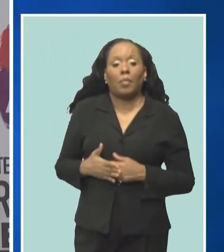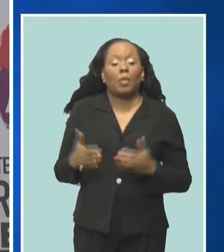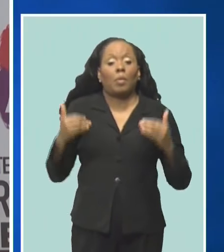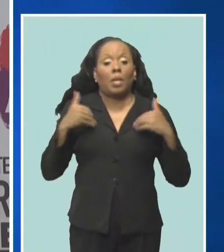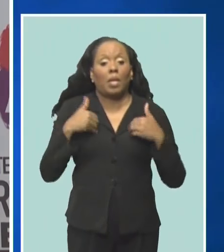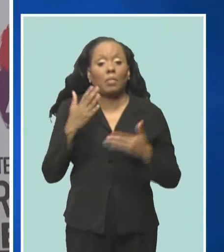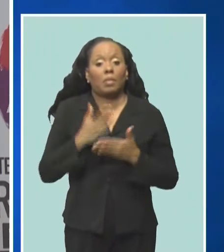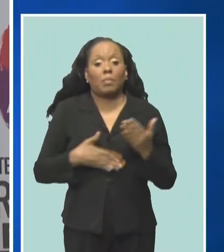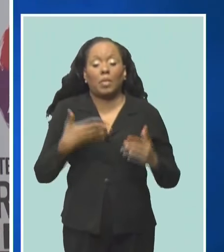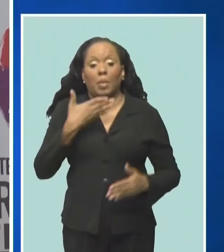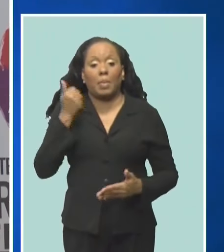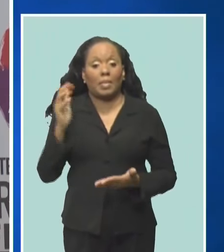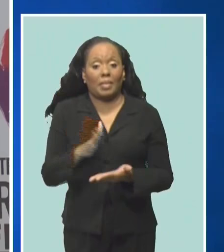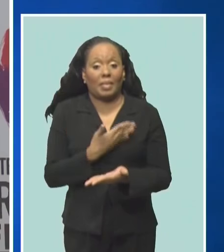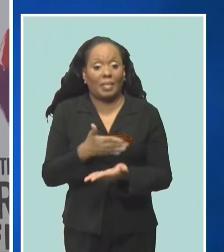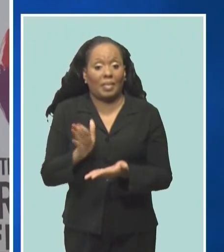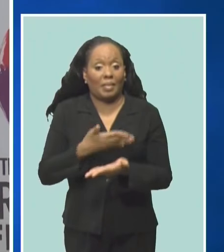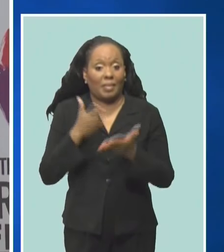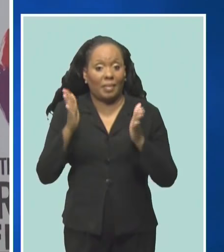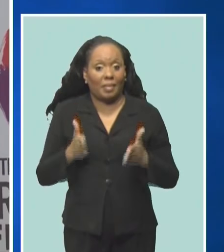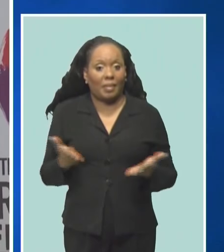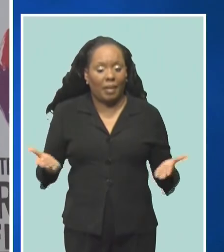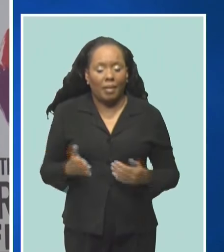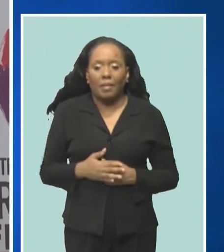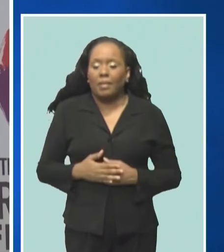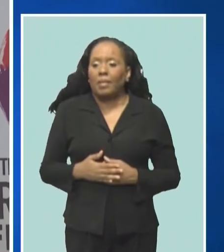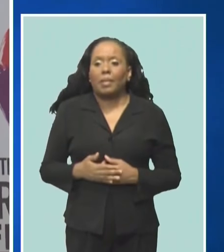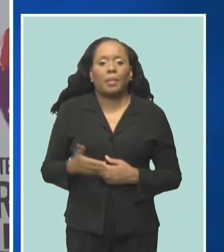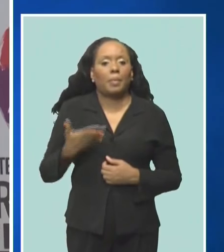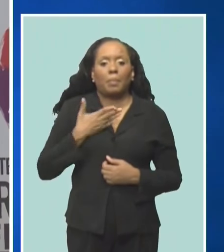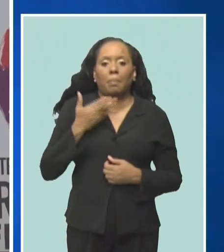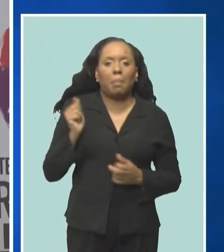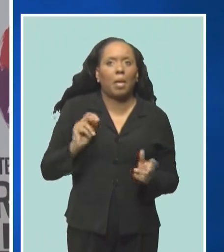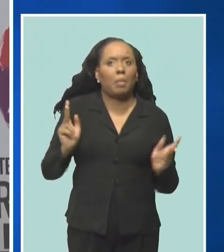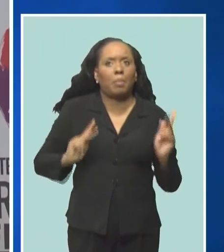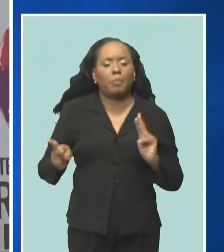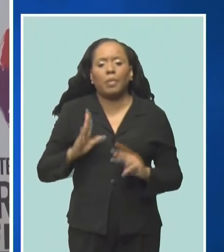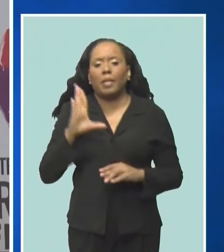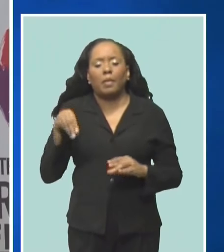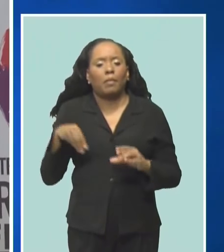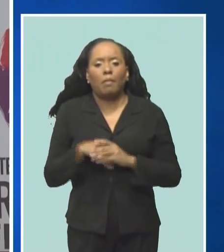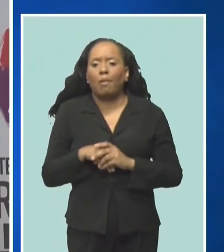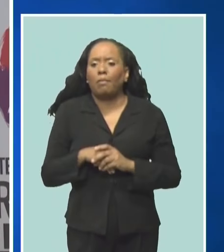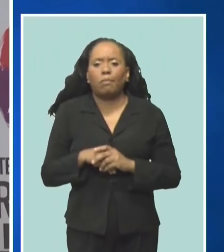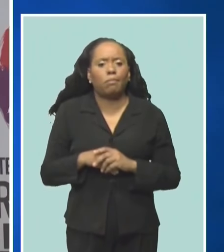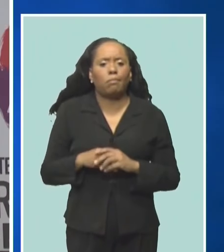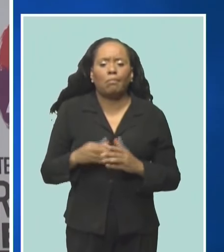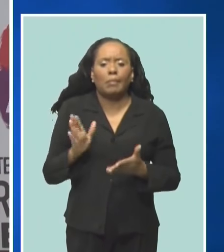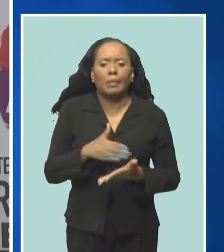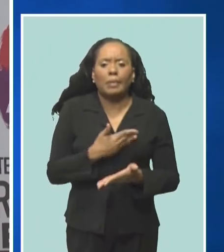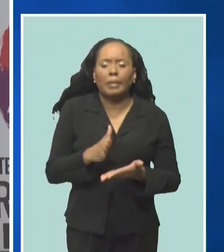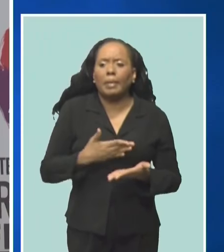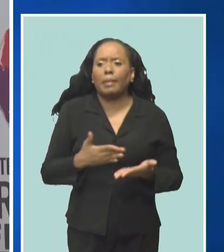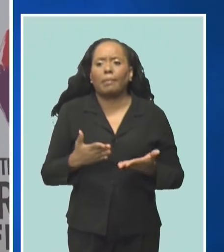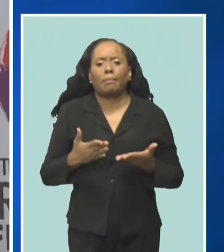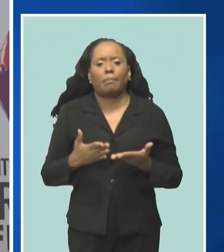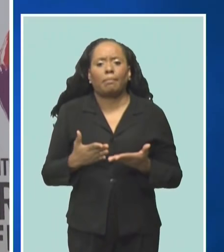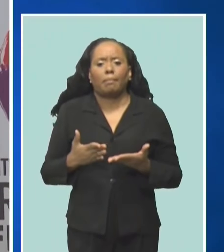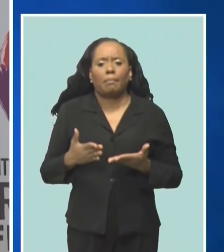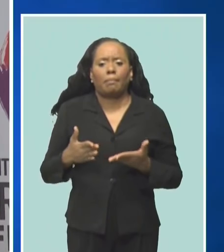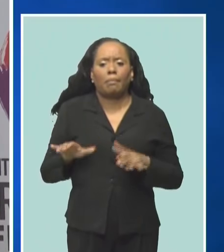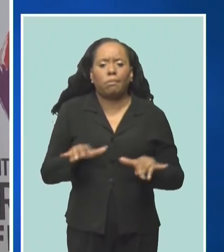here on Leyland. I think we have some of the best musicians throughout the world here on Leyland as well.